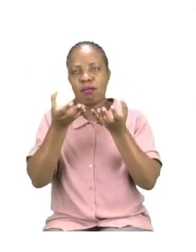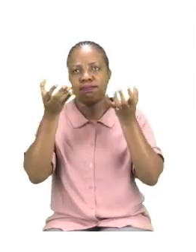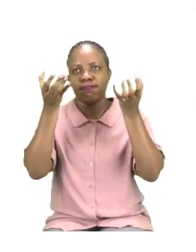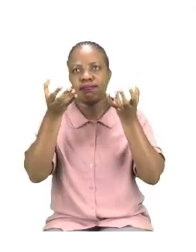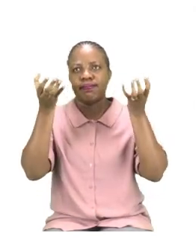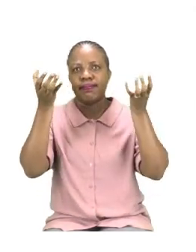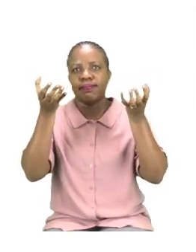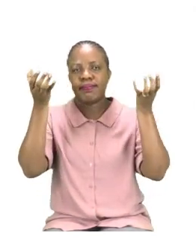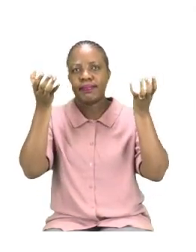clouds.